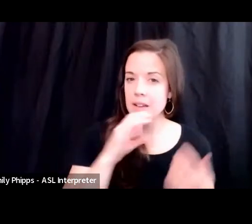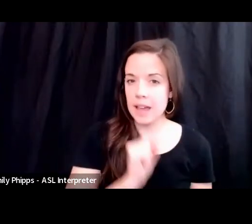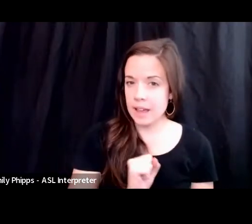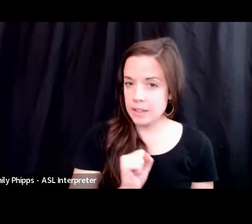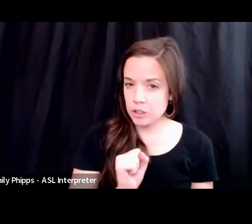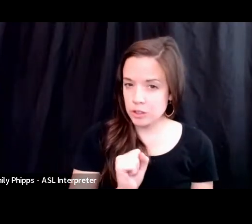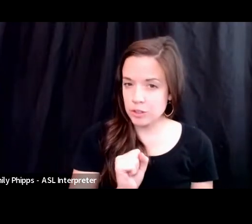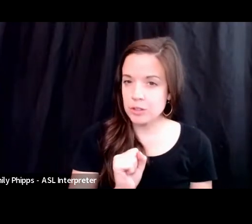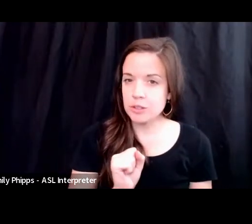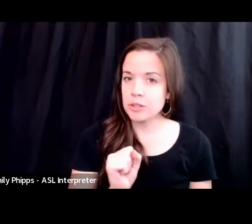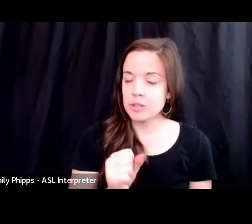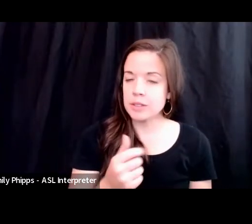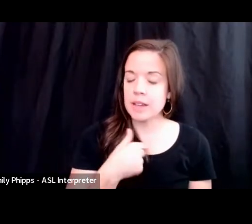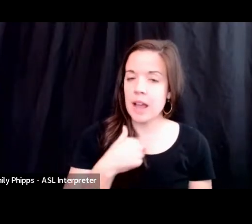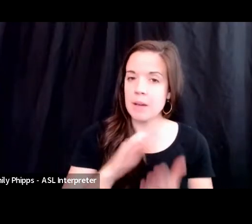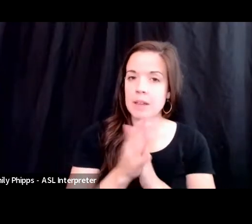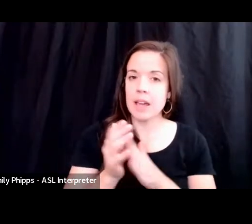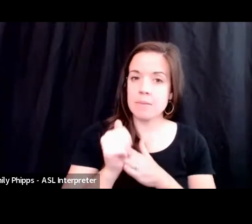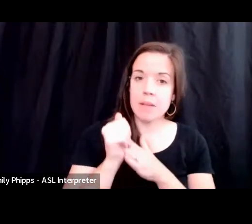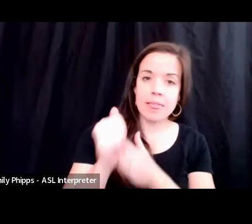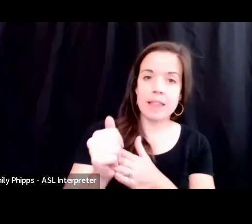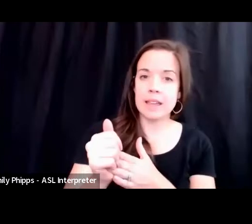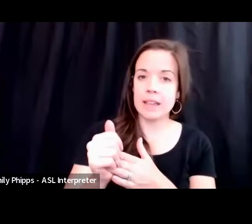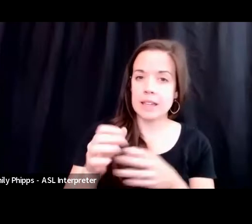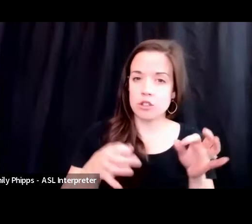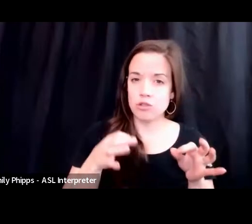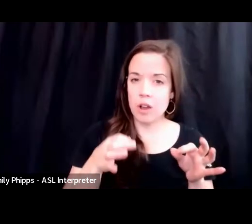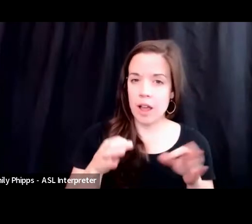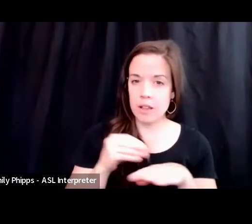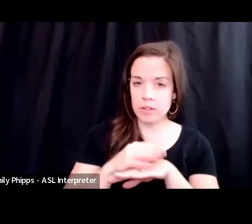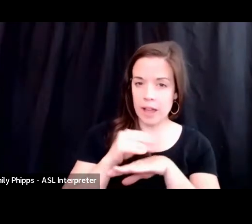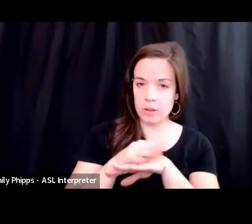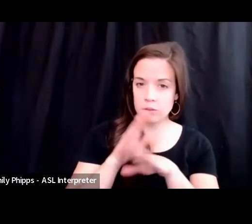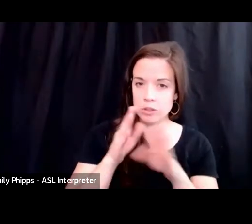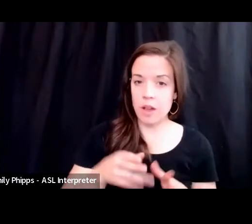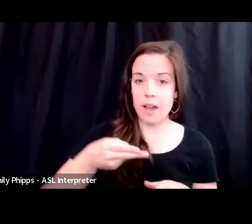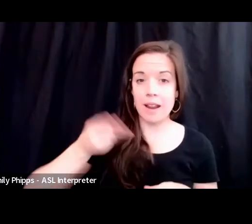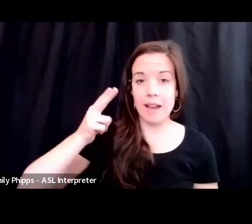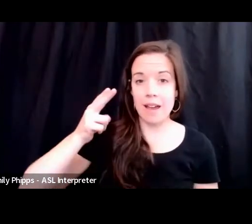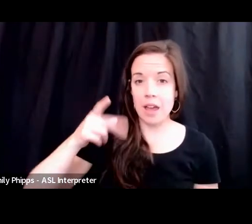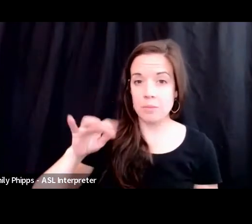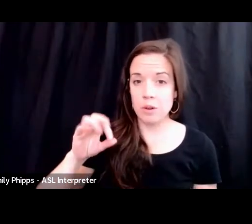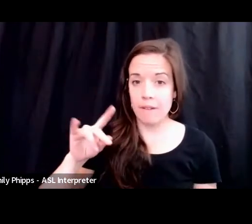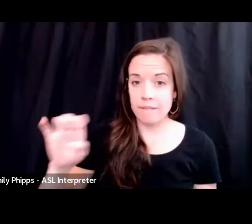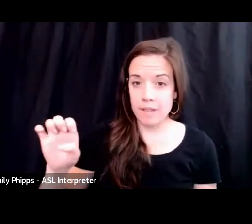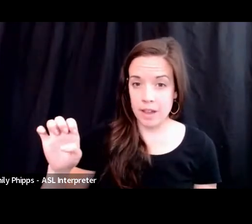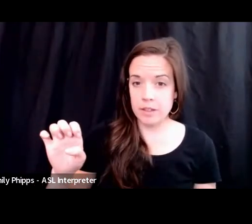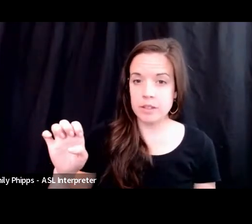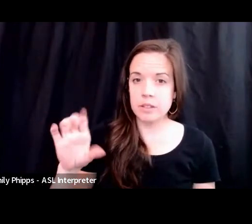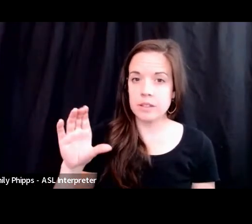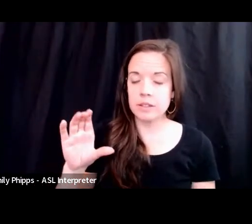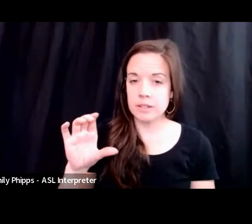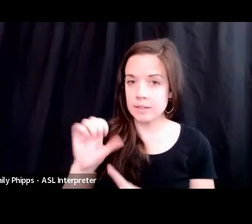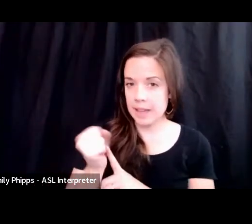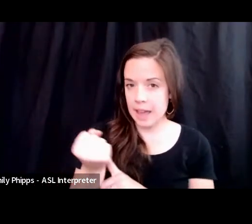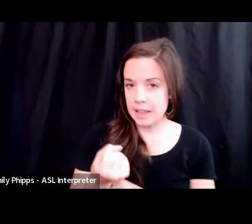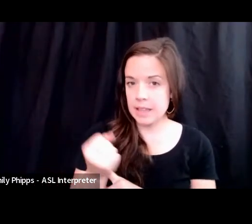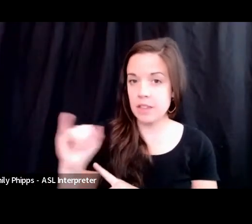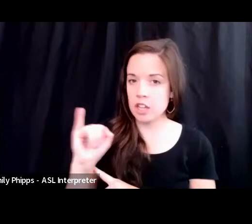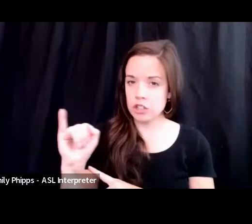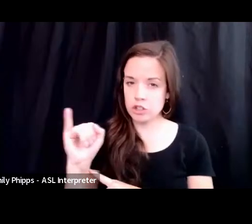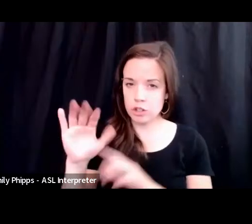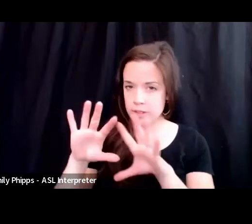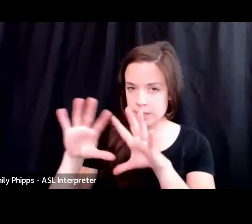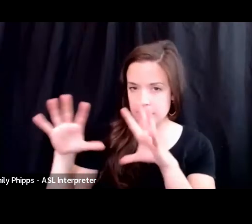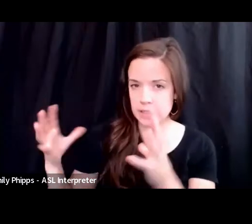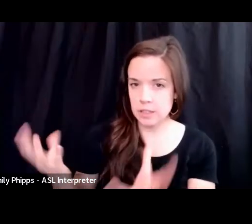I became lead trial counsel on a very high profile case in the insurance industry. And I had